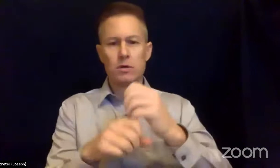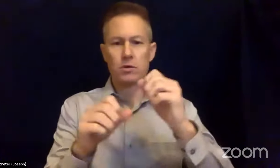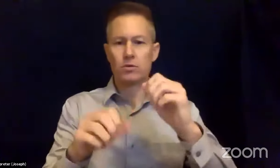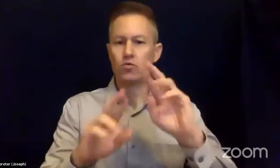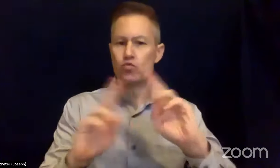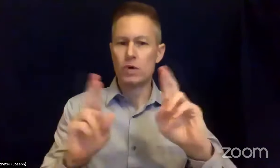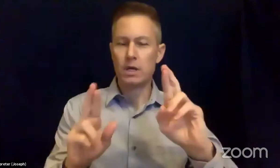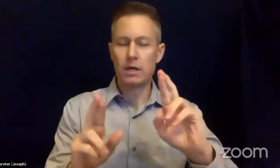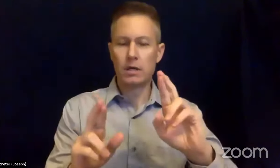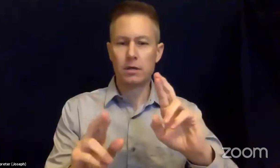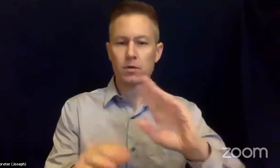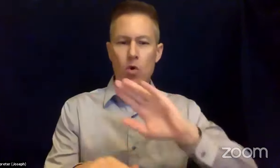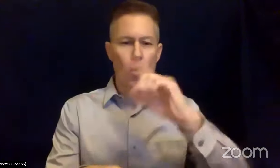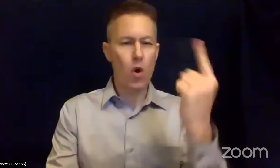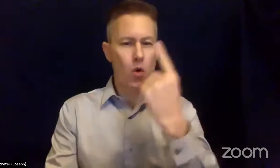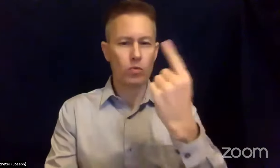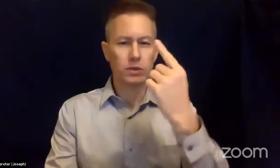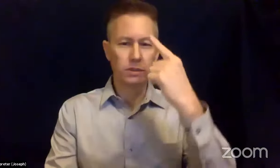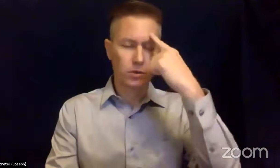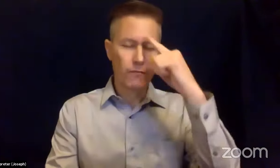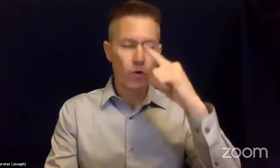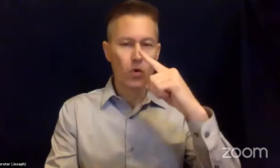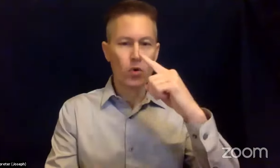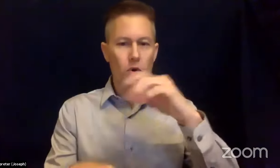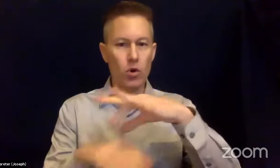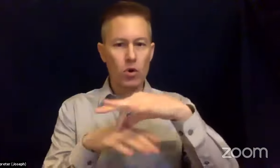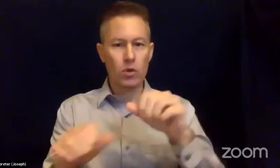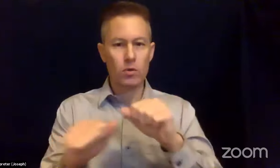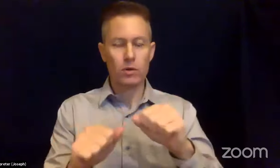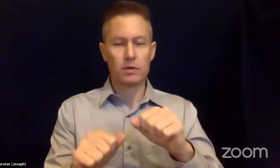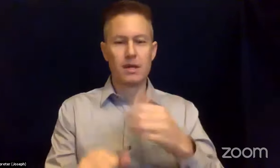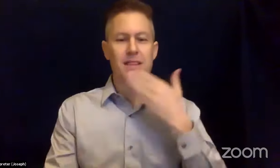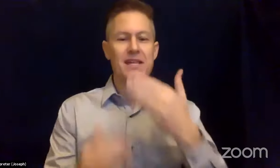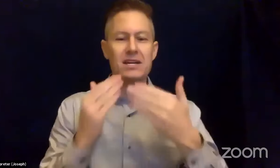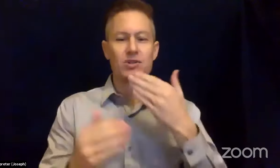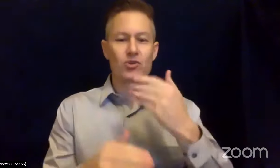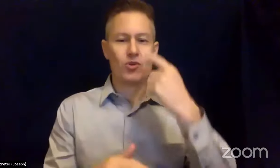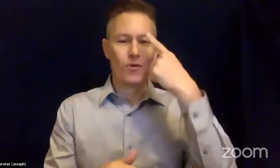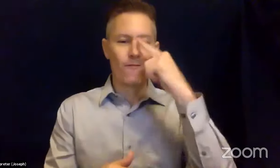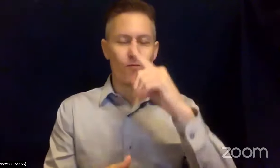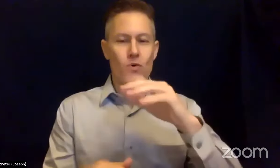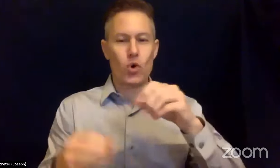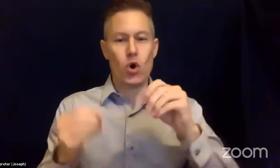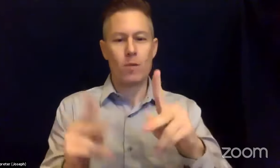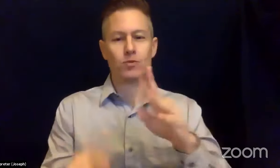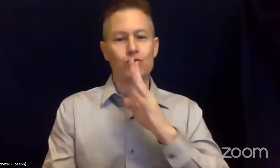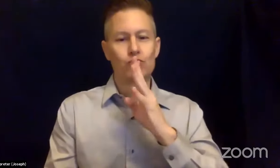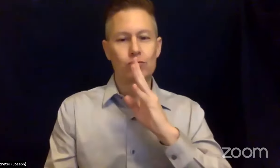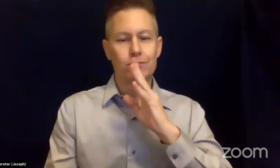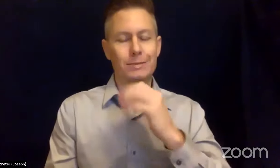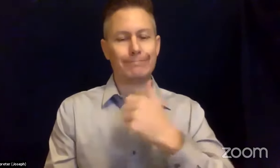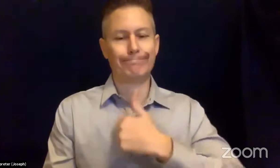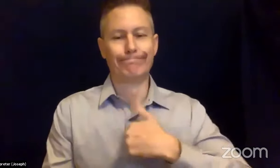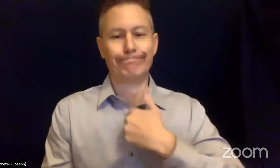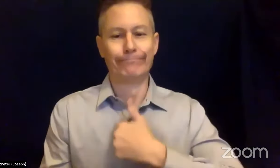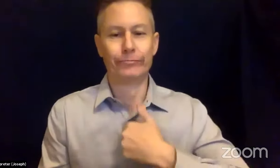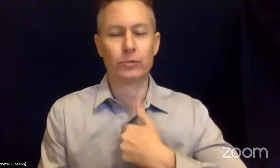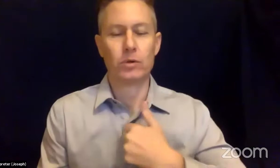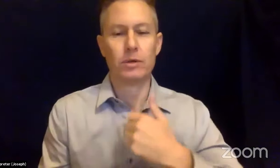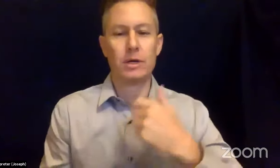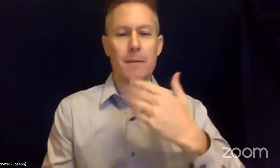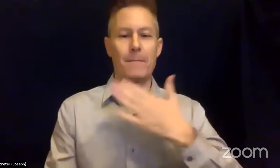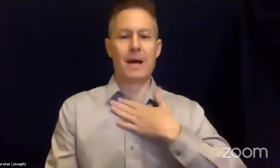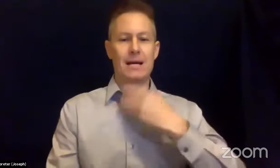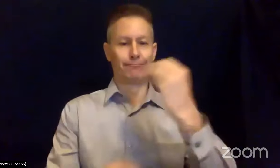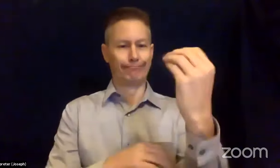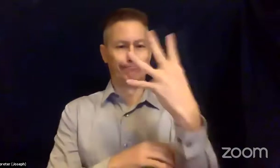notice. Thanks for the opportunity to speak. Sorry, I couldn't get my camera turned on. Everyone have a great day and